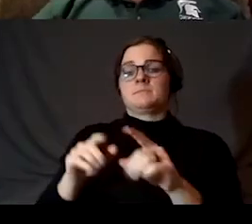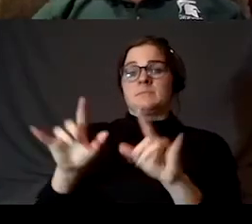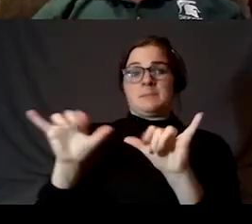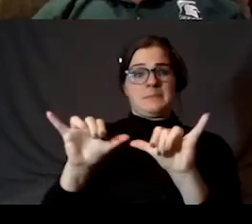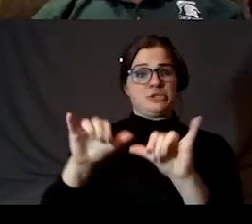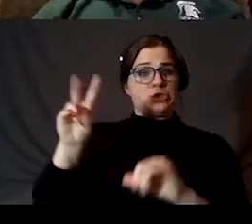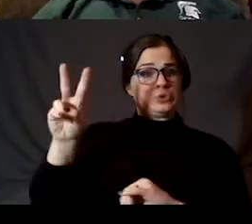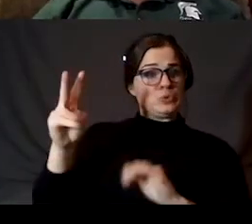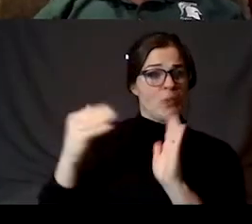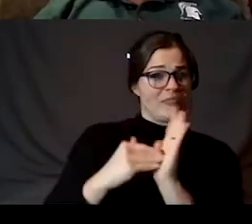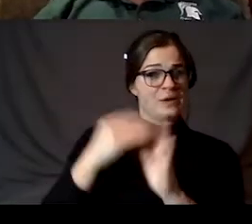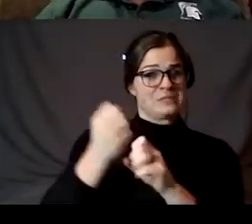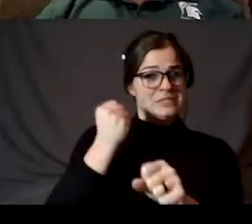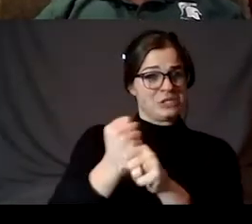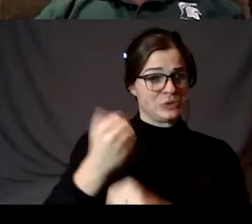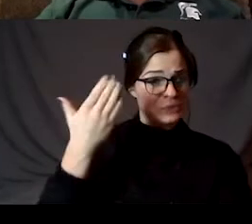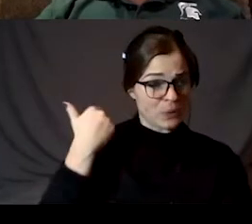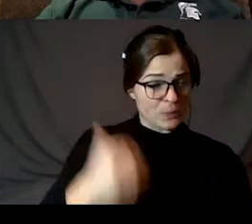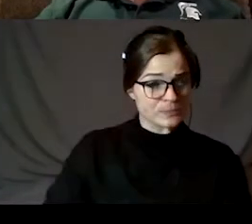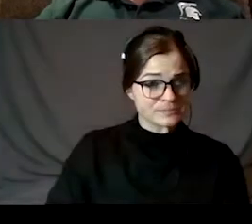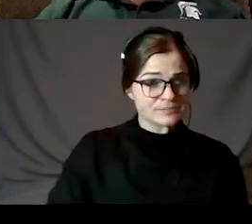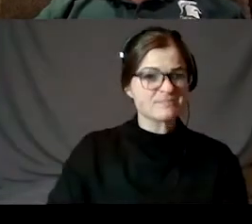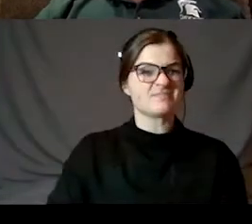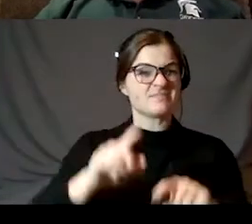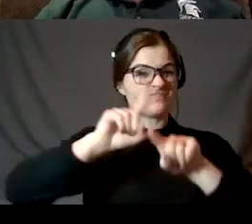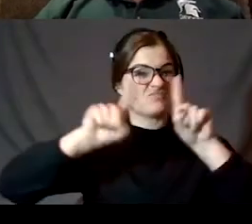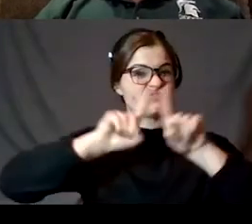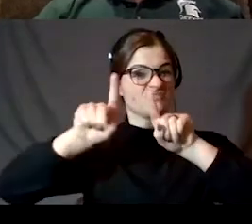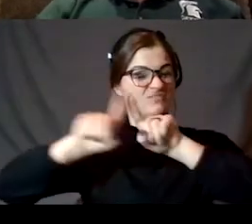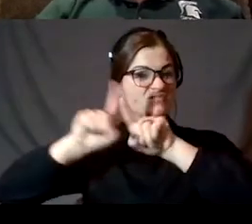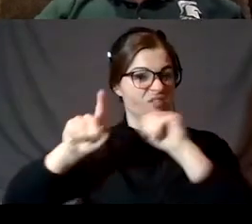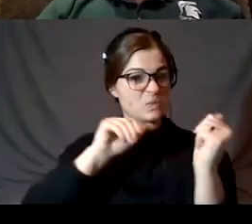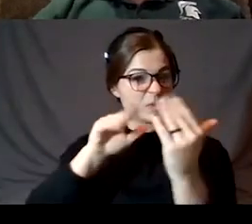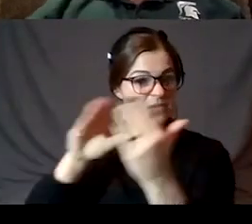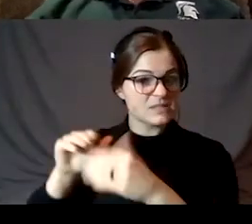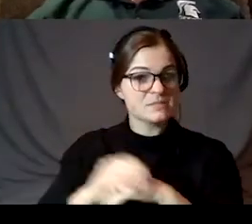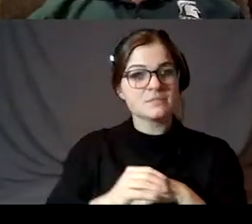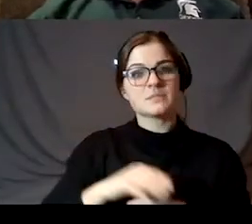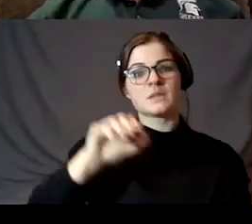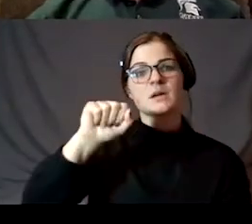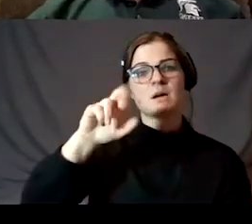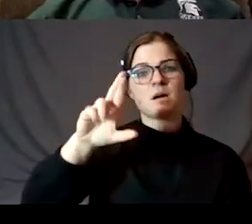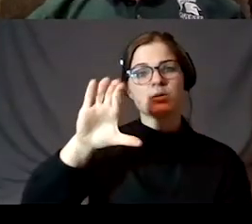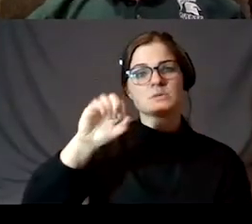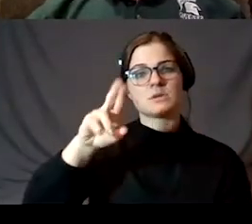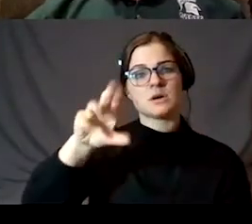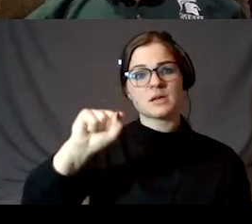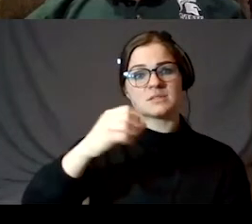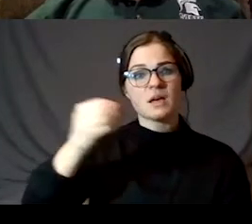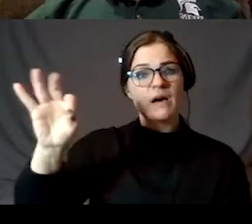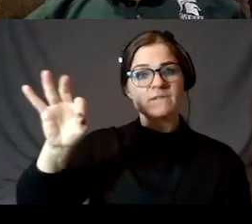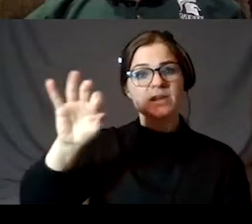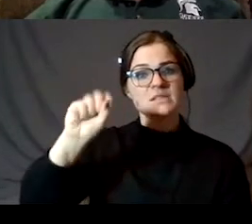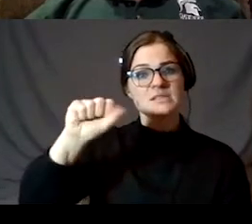,000 years ago and it was measured in several different ways. Aristarchus of Samos timed the moon's